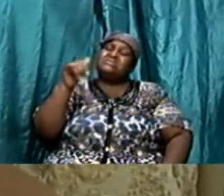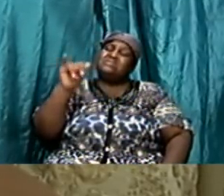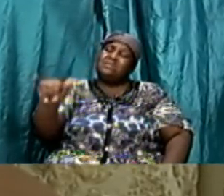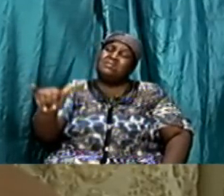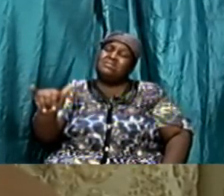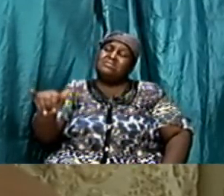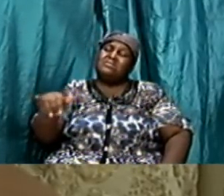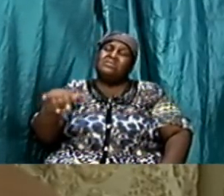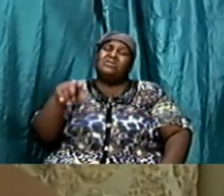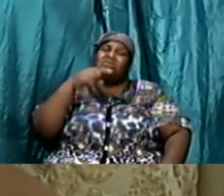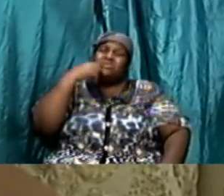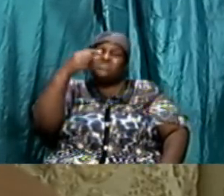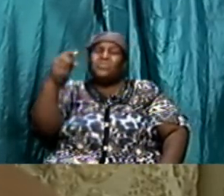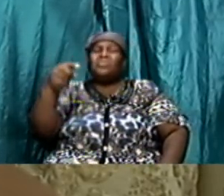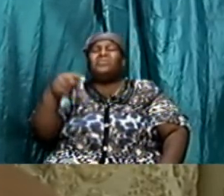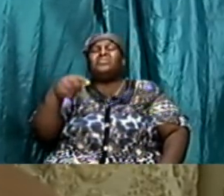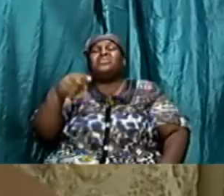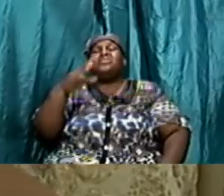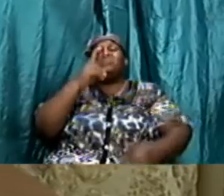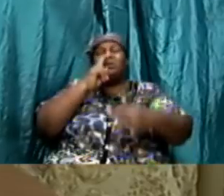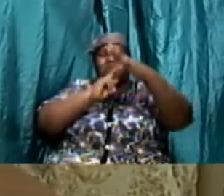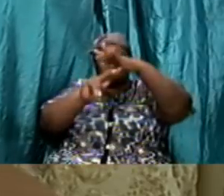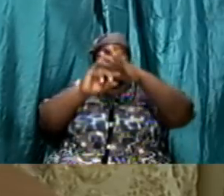you know which was spoken by the prophet Joel